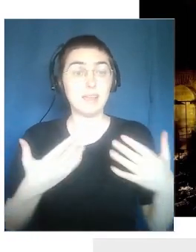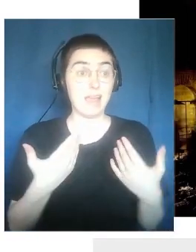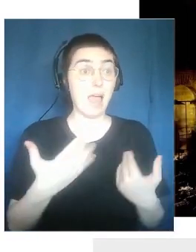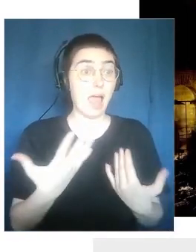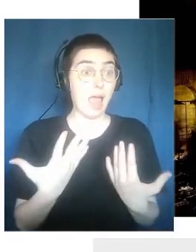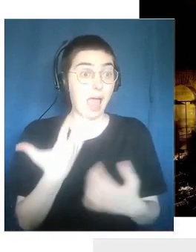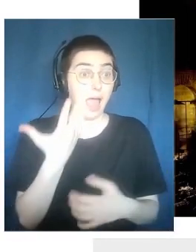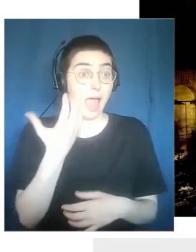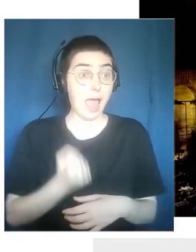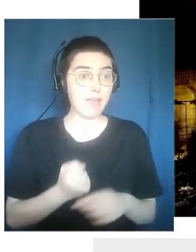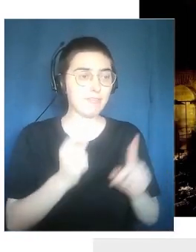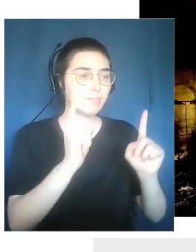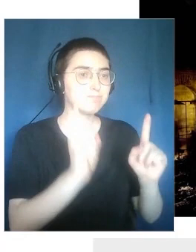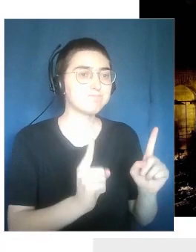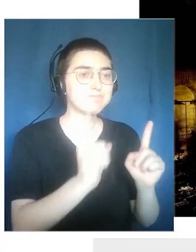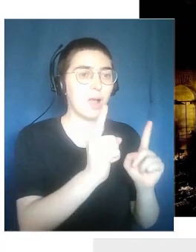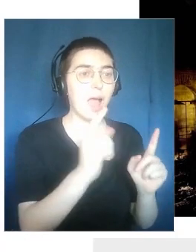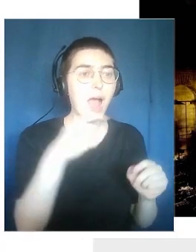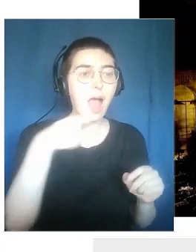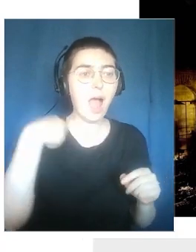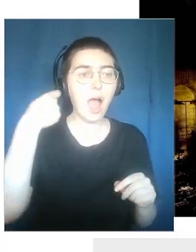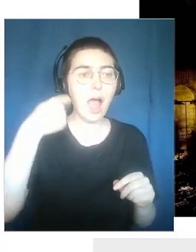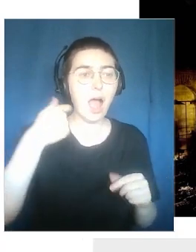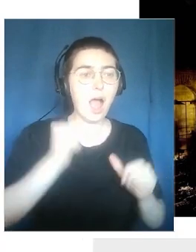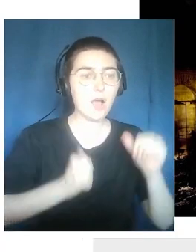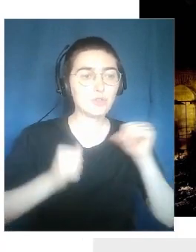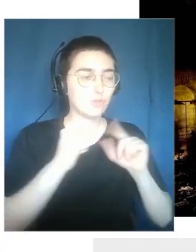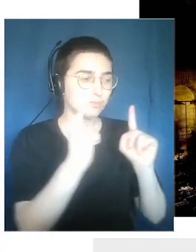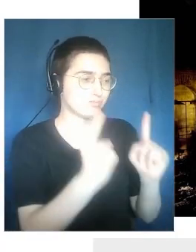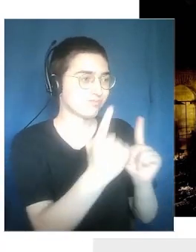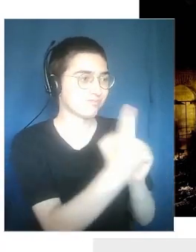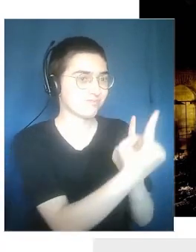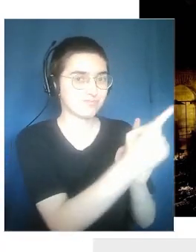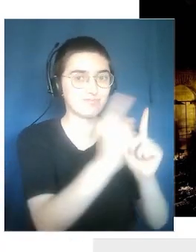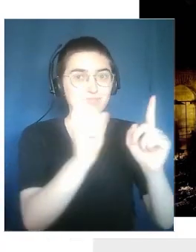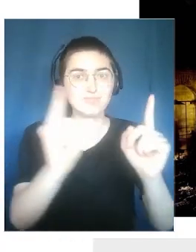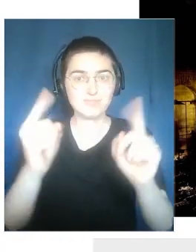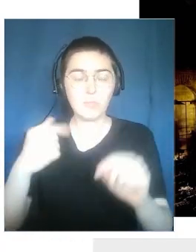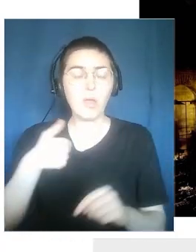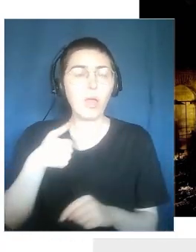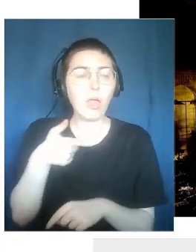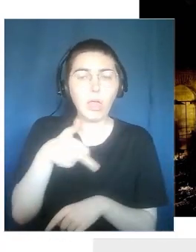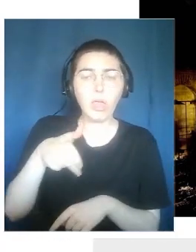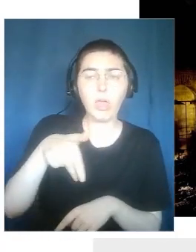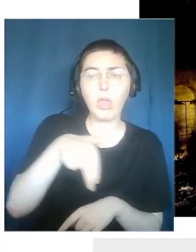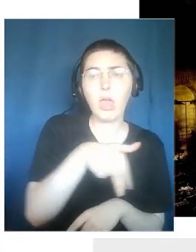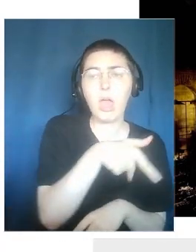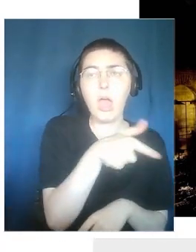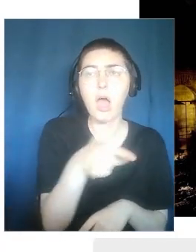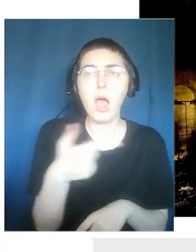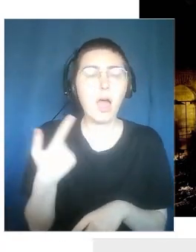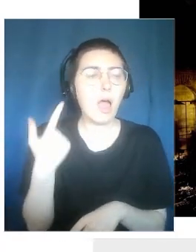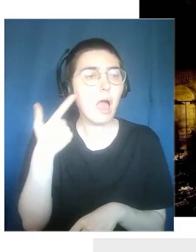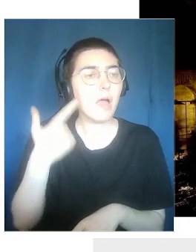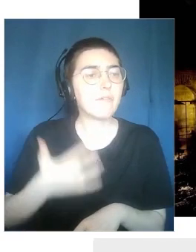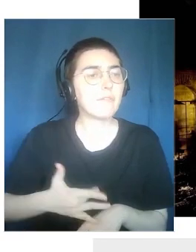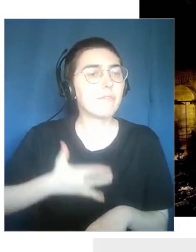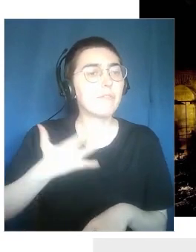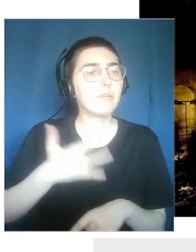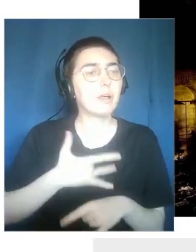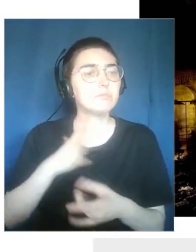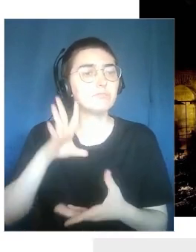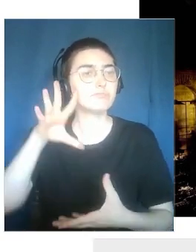where the plays are taking place. In this way the audience